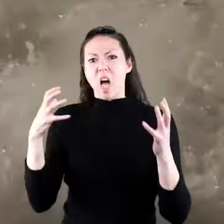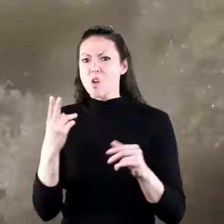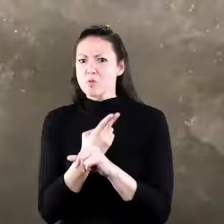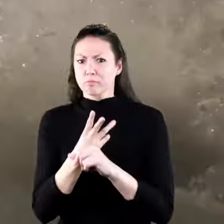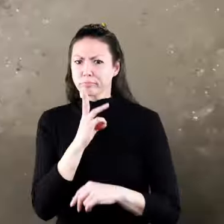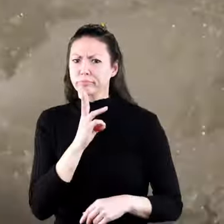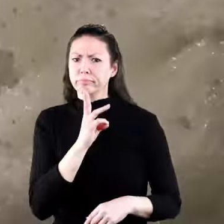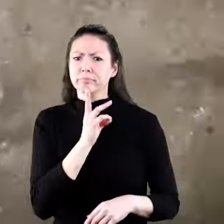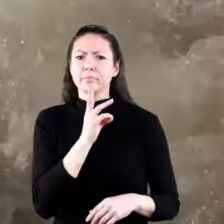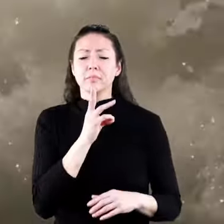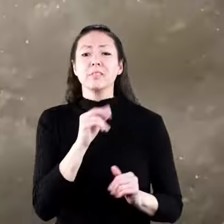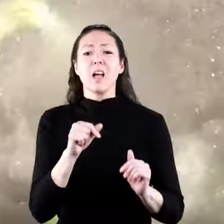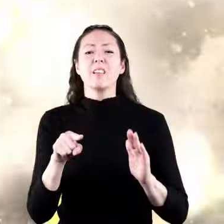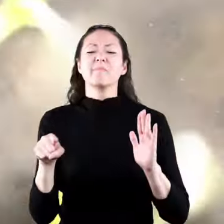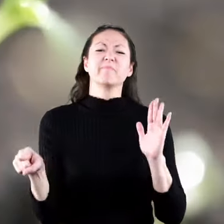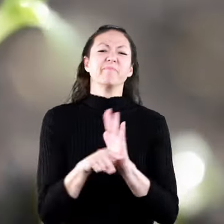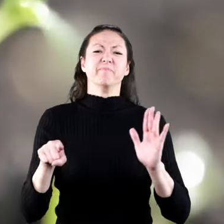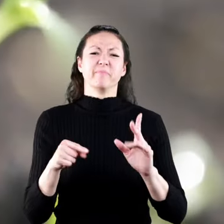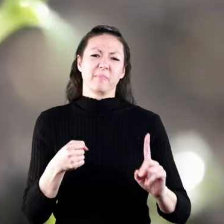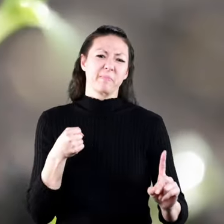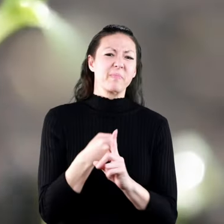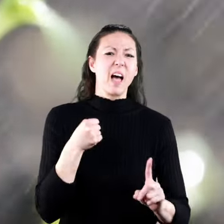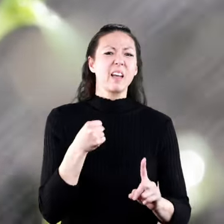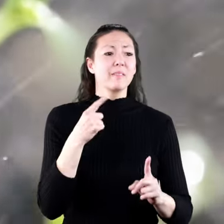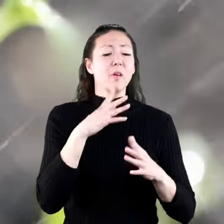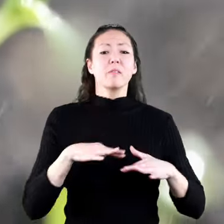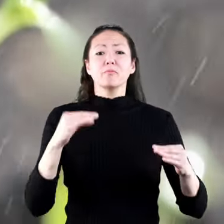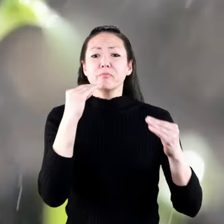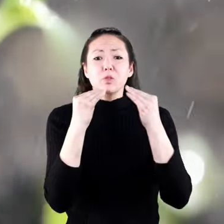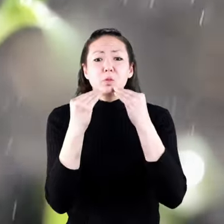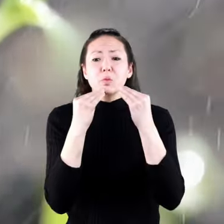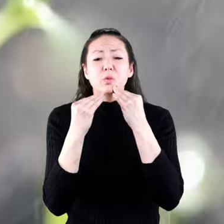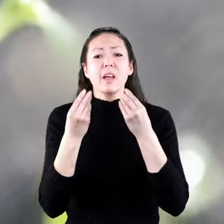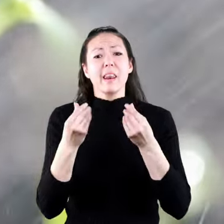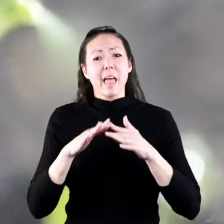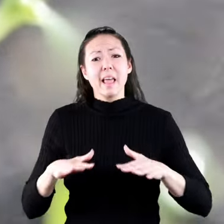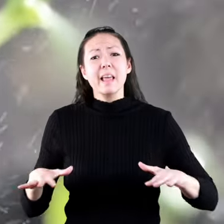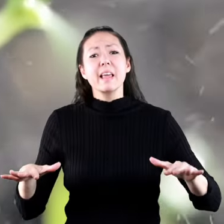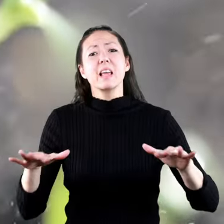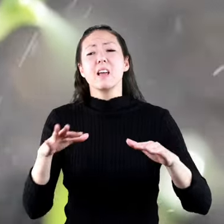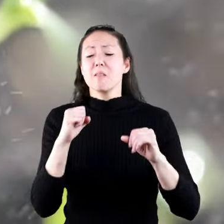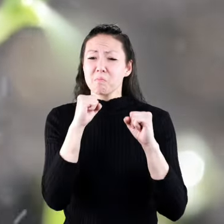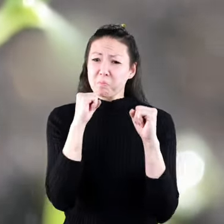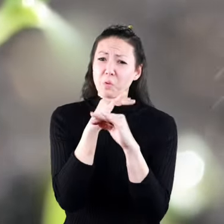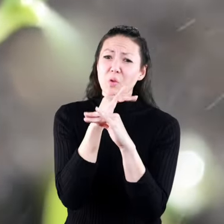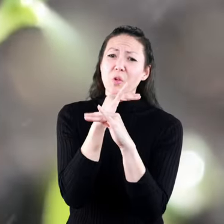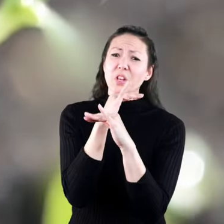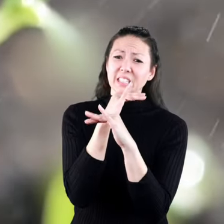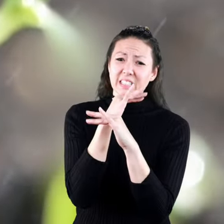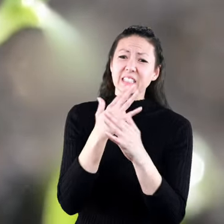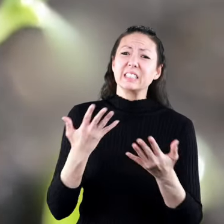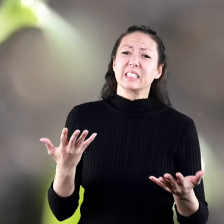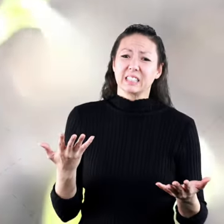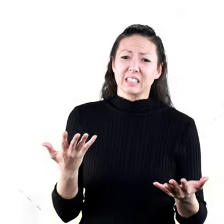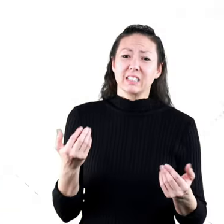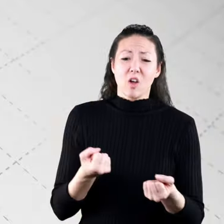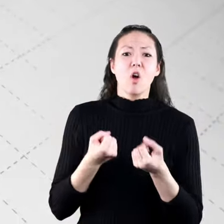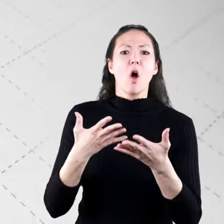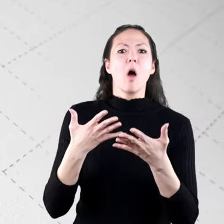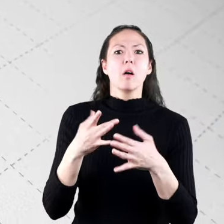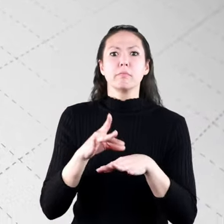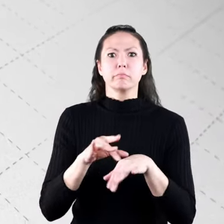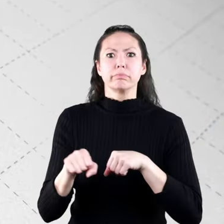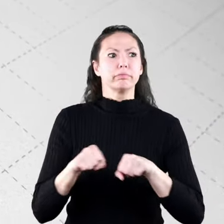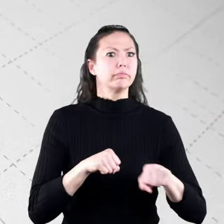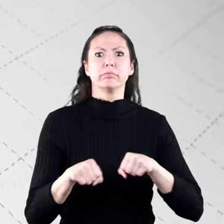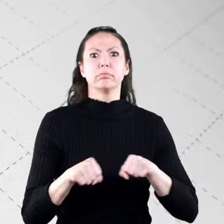uses a lot of water, can negatively affect vegetation and the landscape, often pollutes the ground water, and can